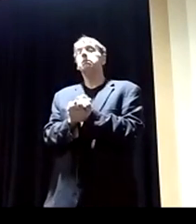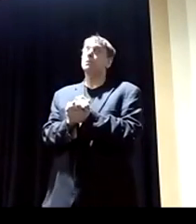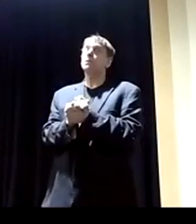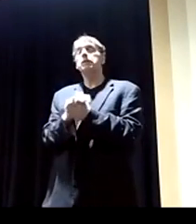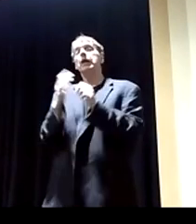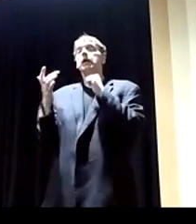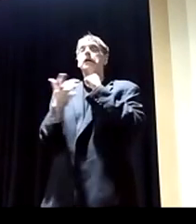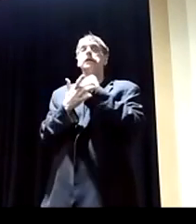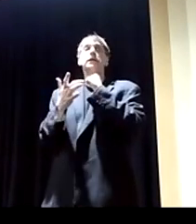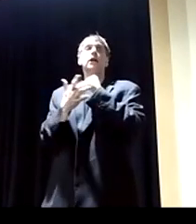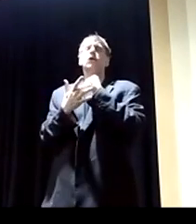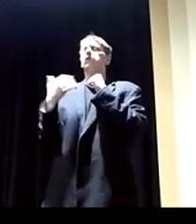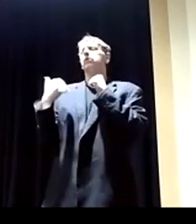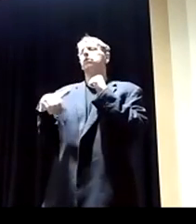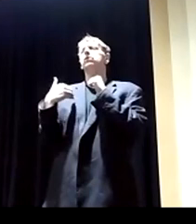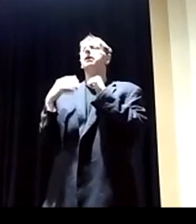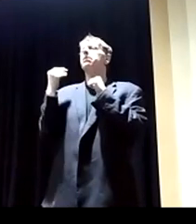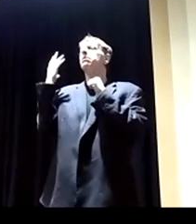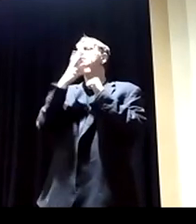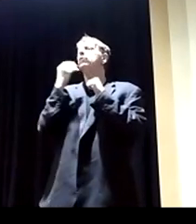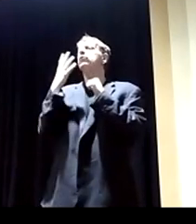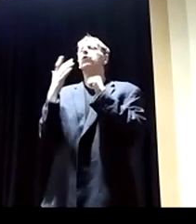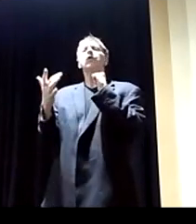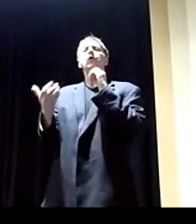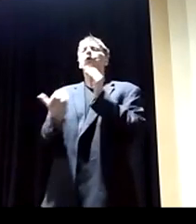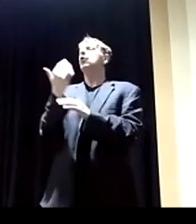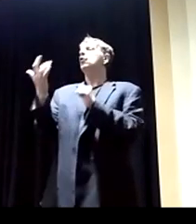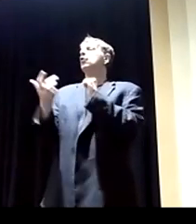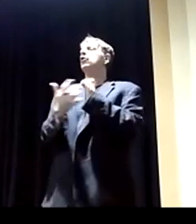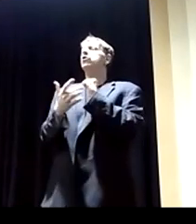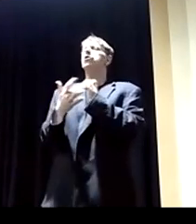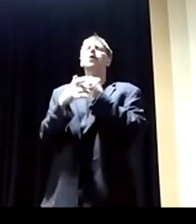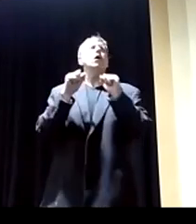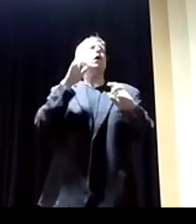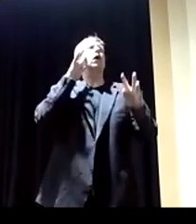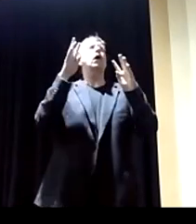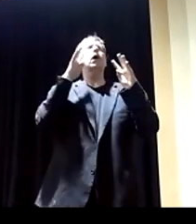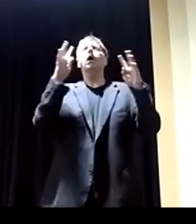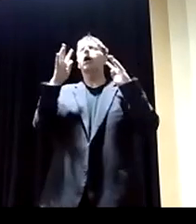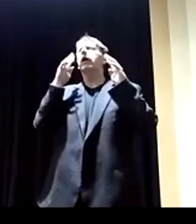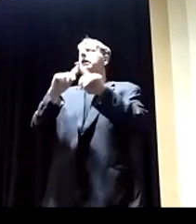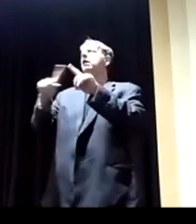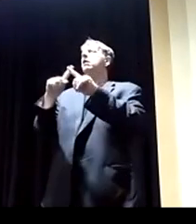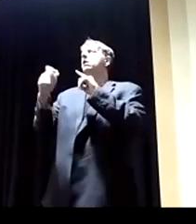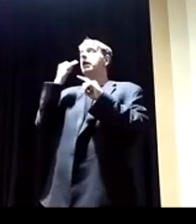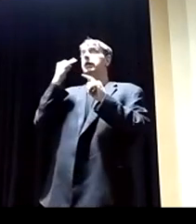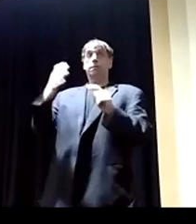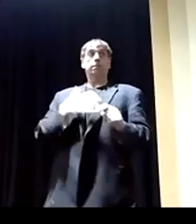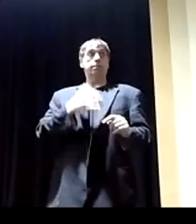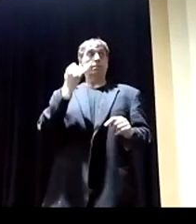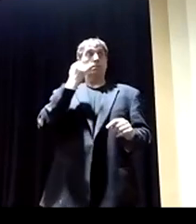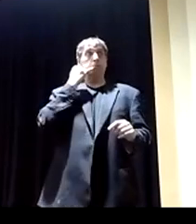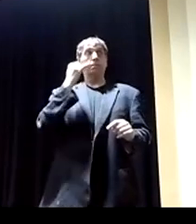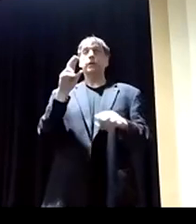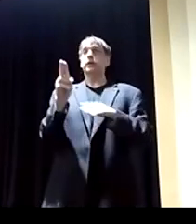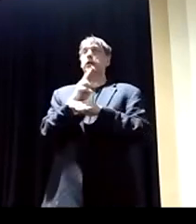Technology is a beautiful thing. With the new technologies you can come up with all kinds of different ideas. One of my ideas was using a